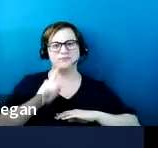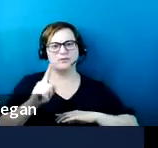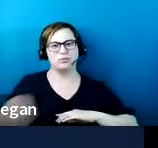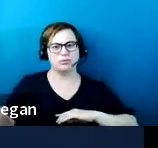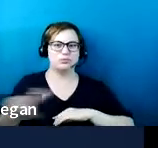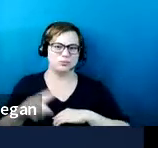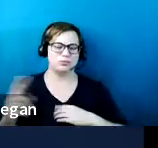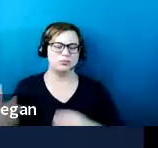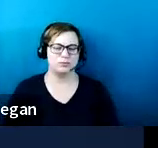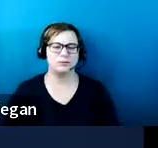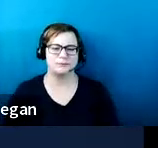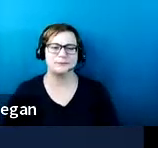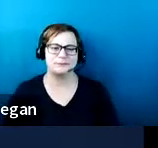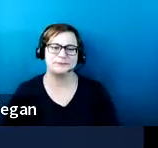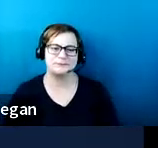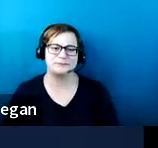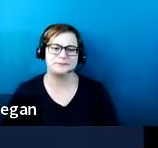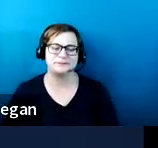and a, uh,